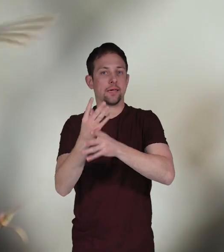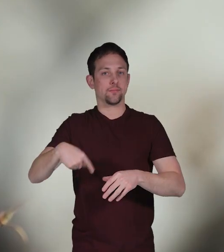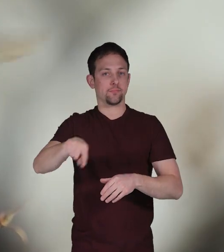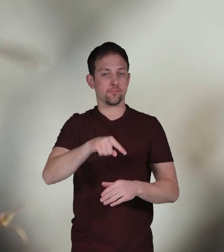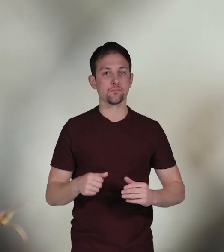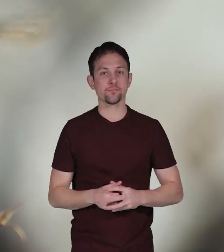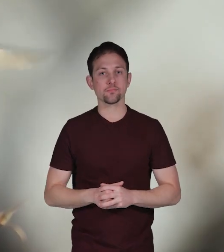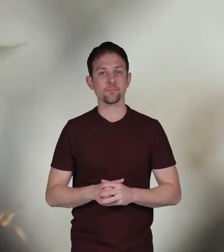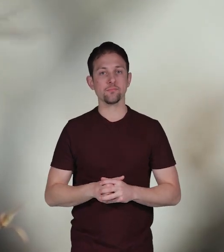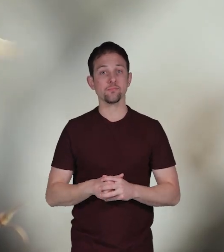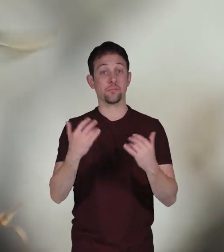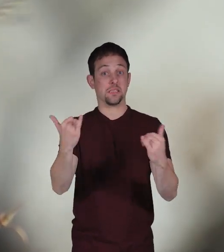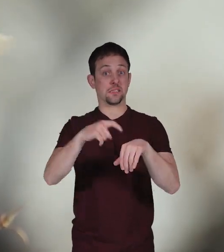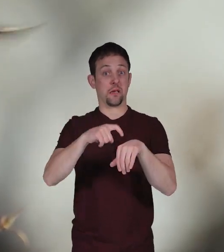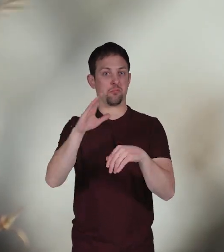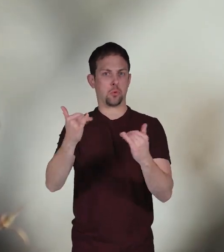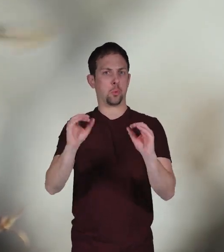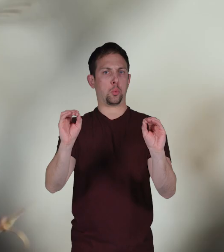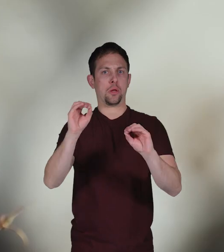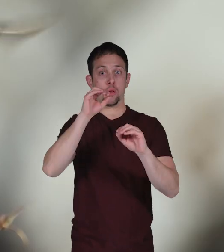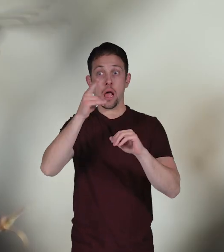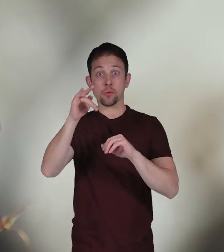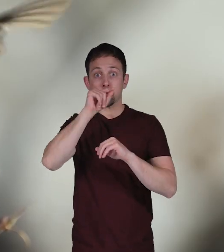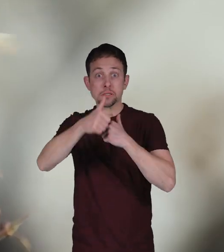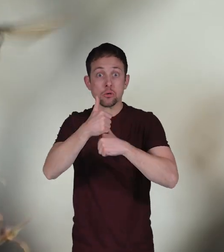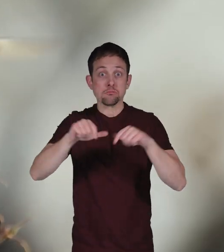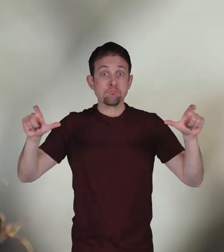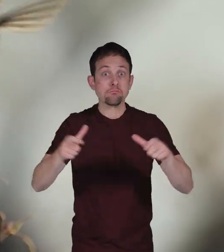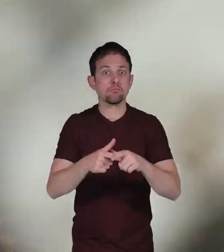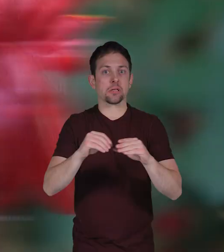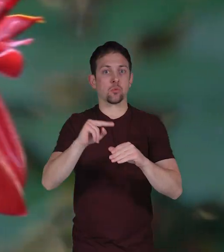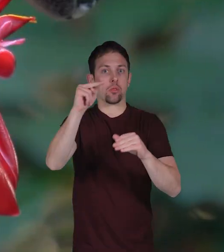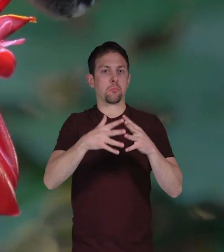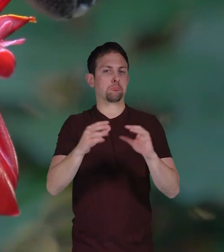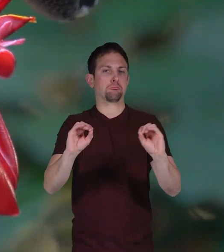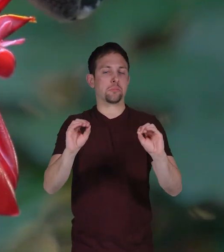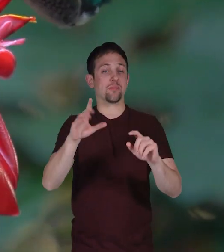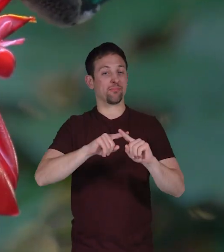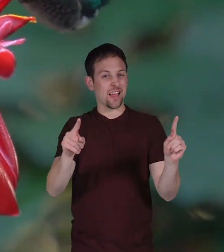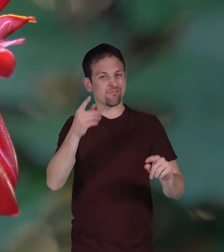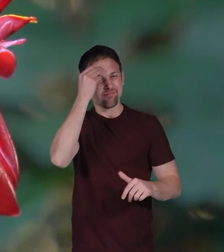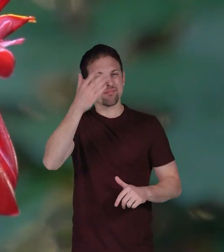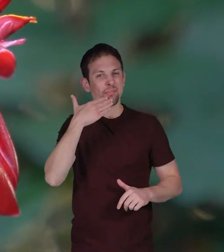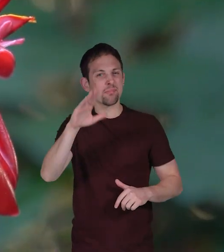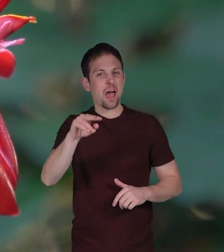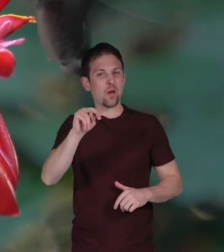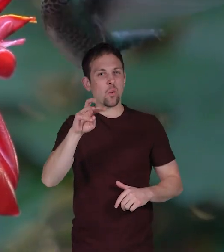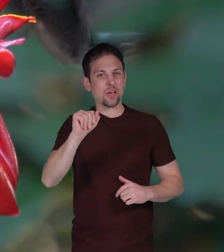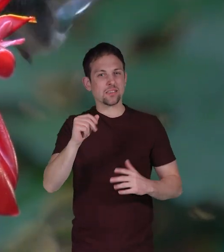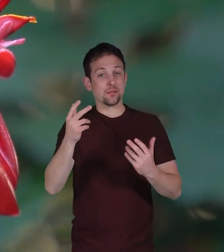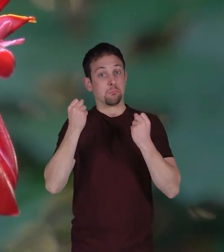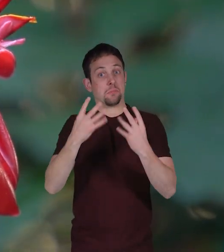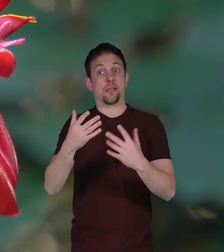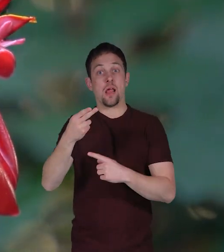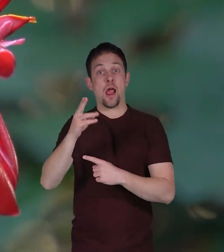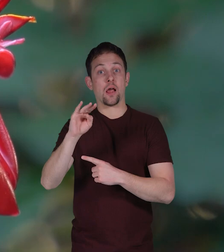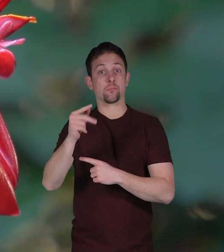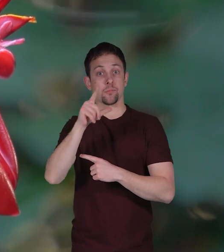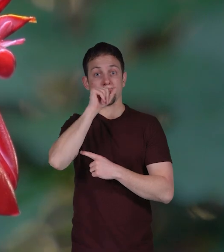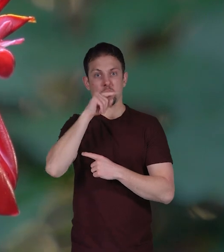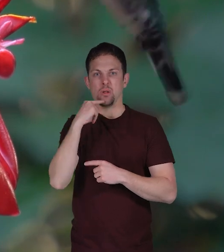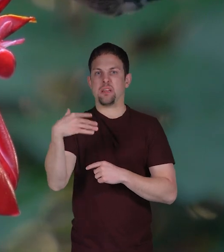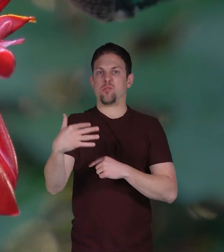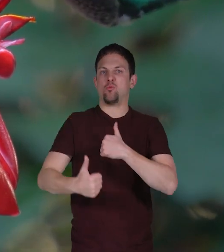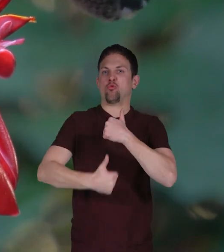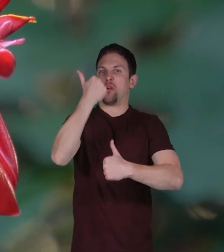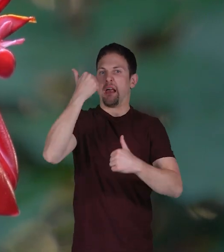At this time, there are no endangered hummingbirds in North America. But the bad news is that many hummingbirds are threatened